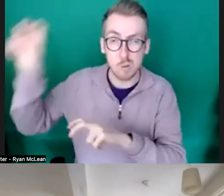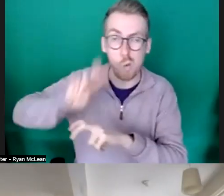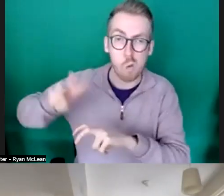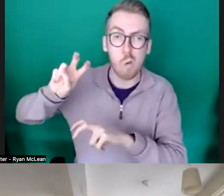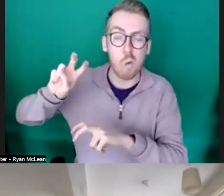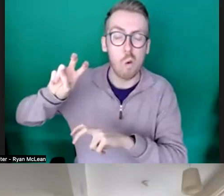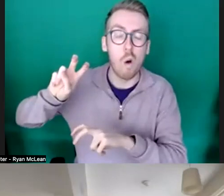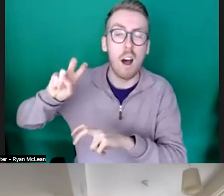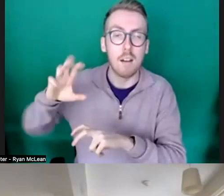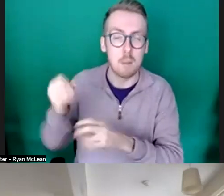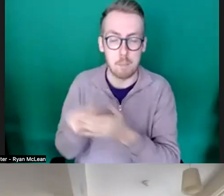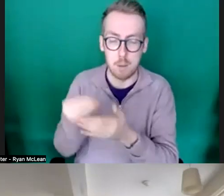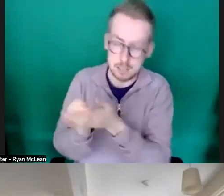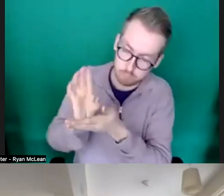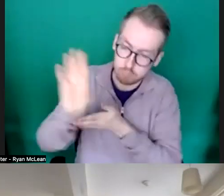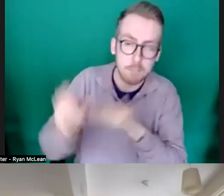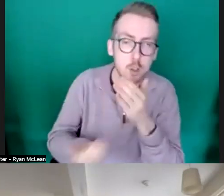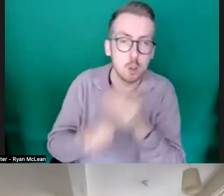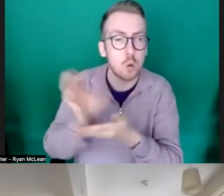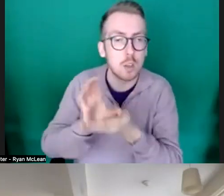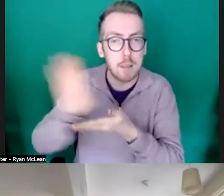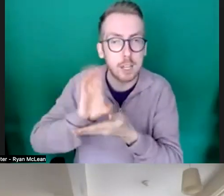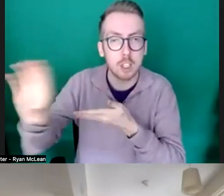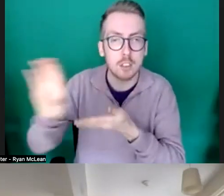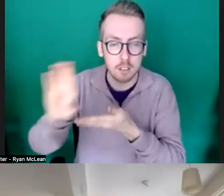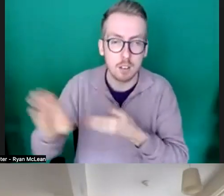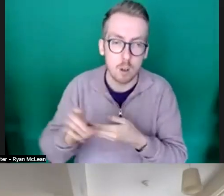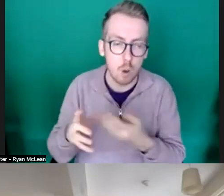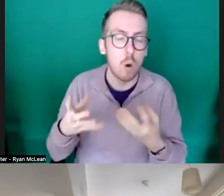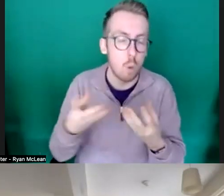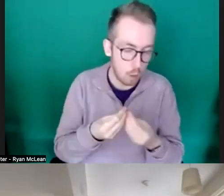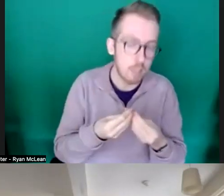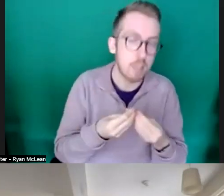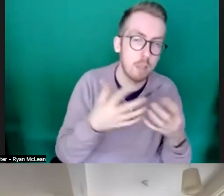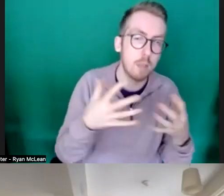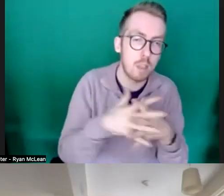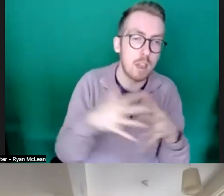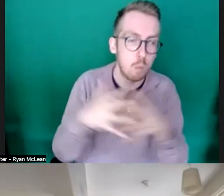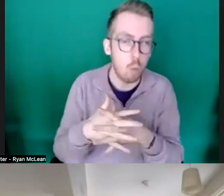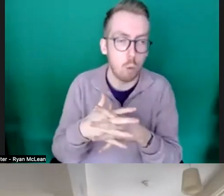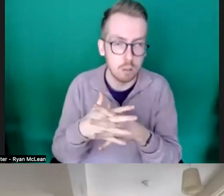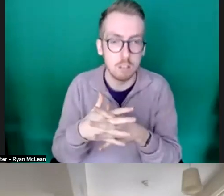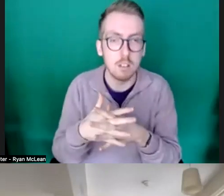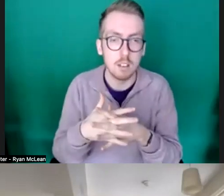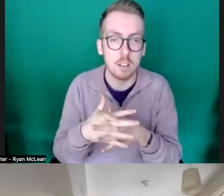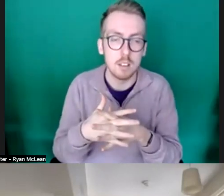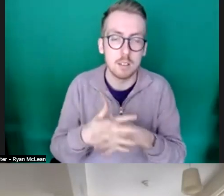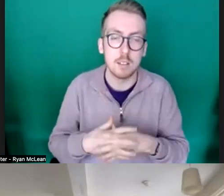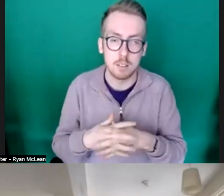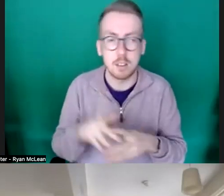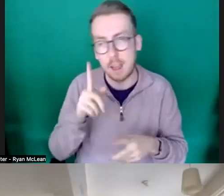for new commissions um along with without walls if you need to the money to make the work and then get it on tour